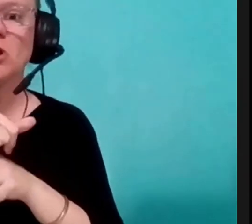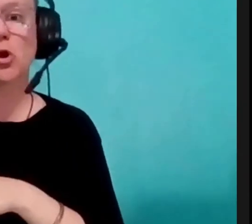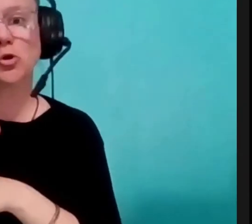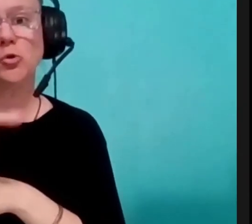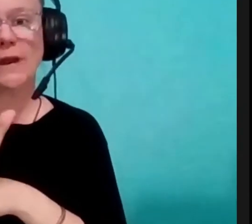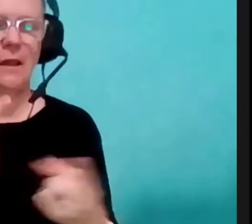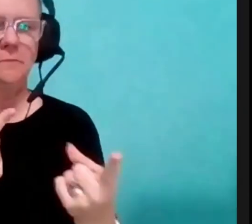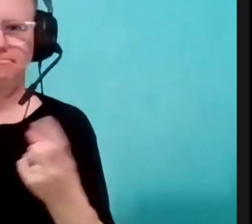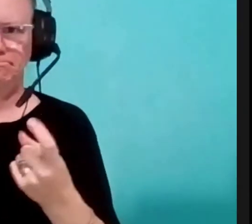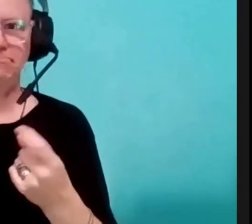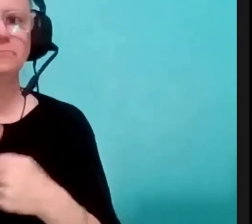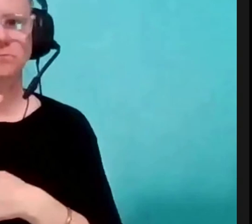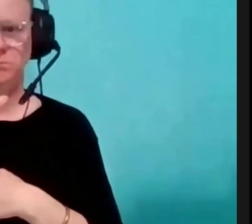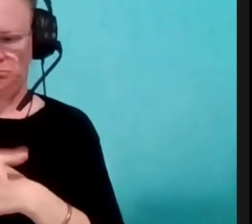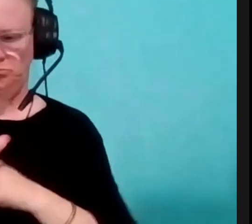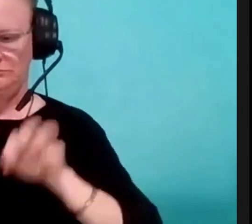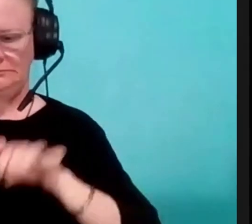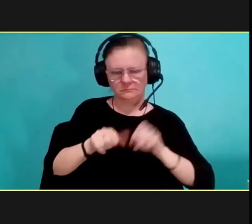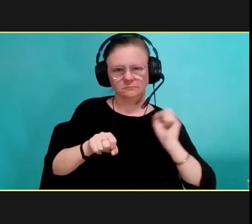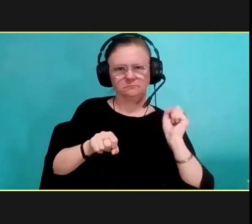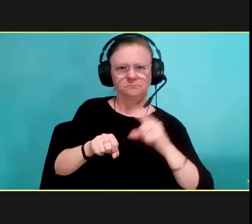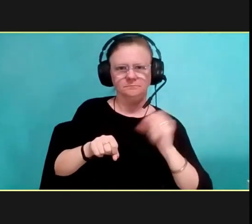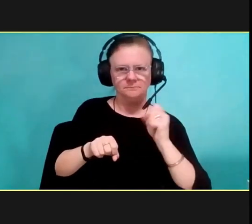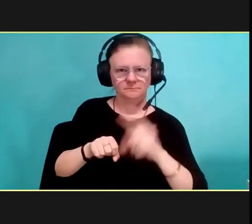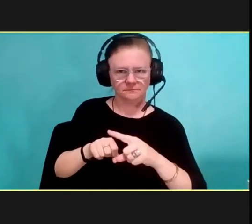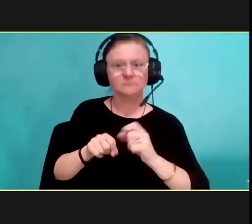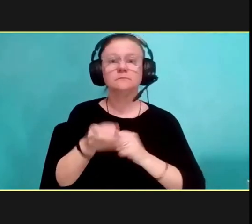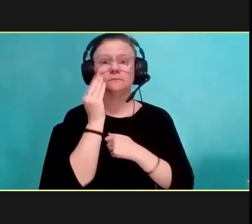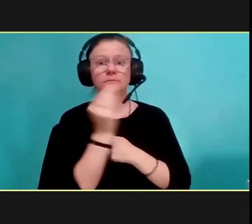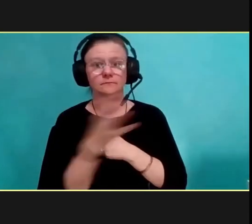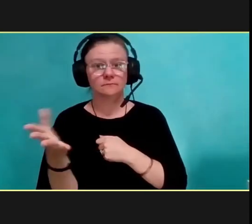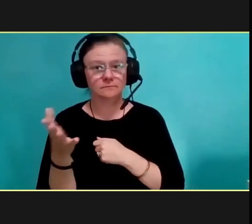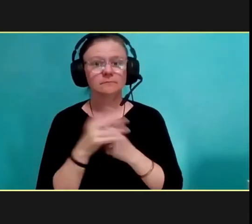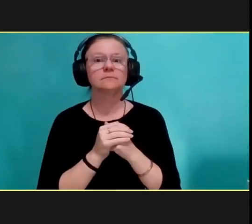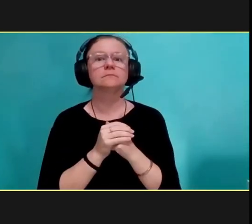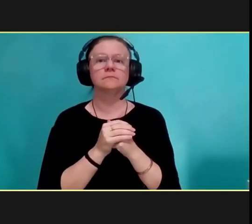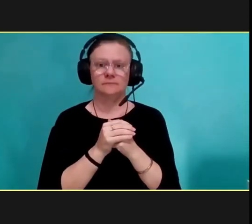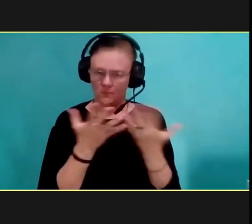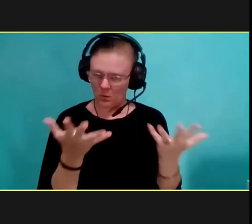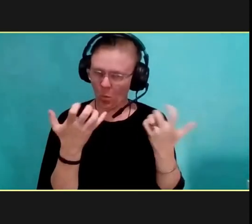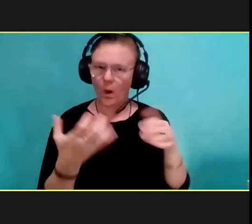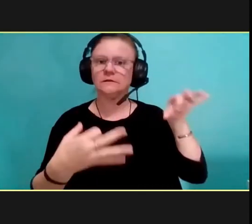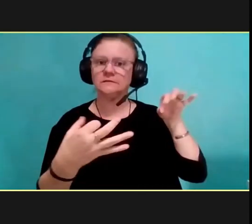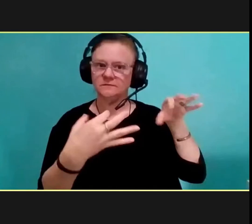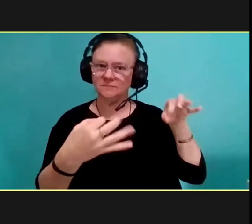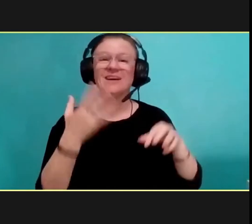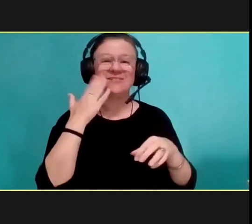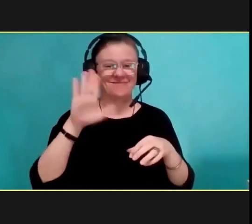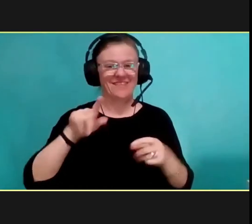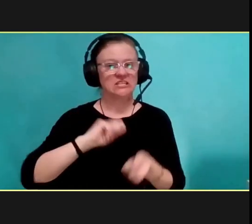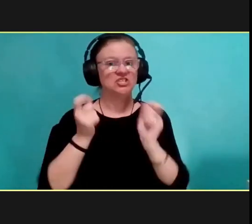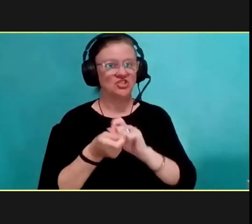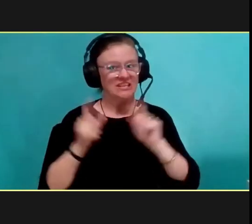at any time during this presentation. And as a reminder, we are seeking feedback on the changes made in the